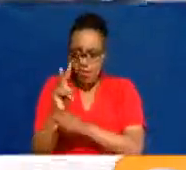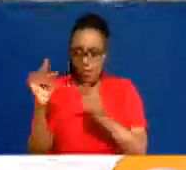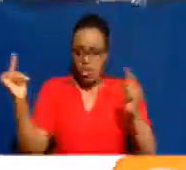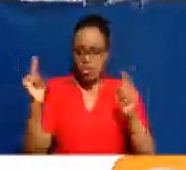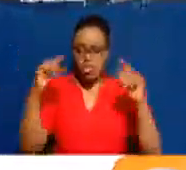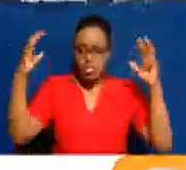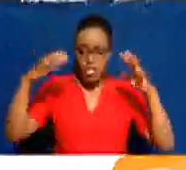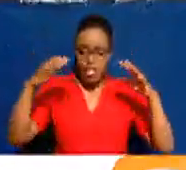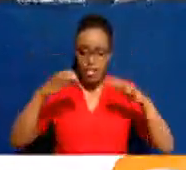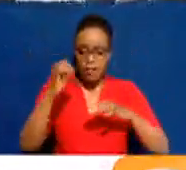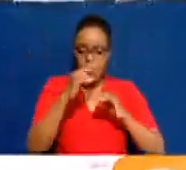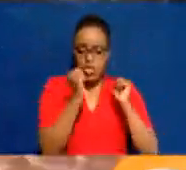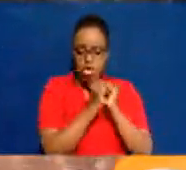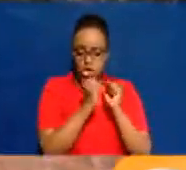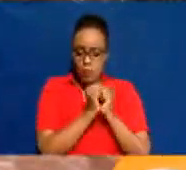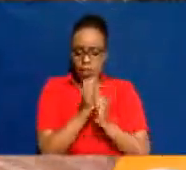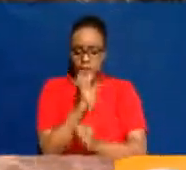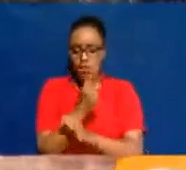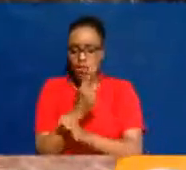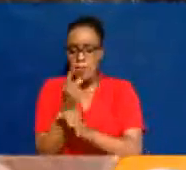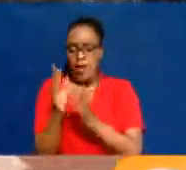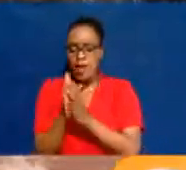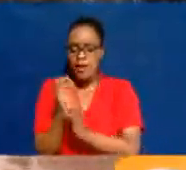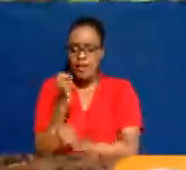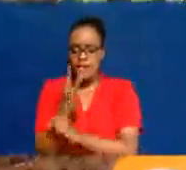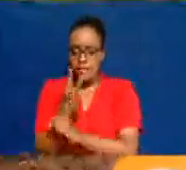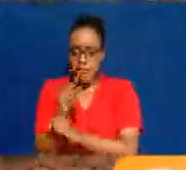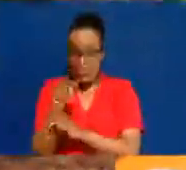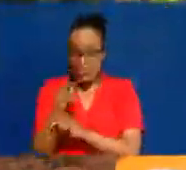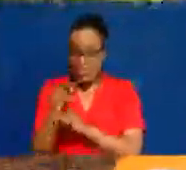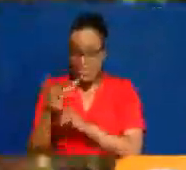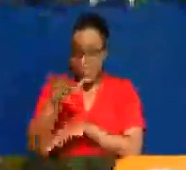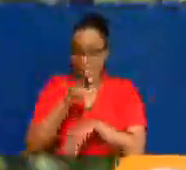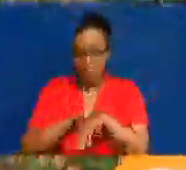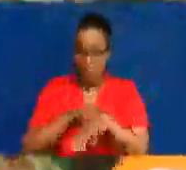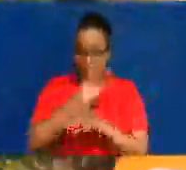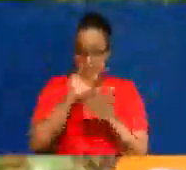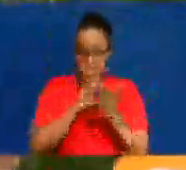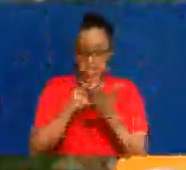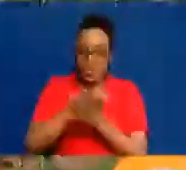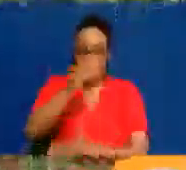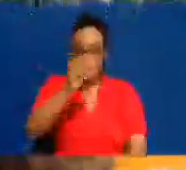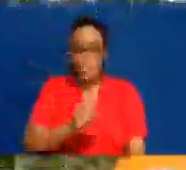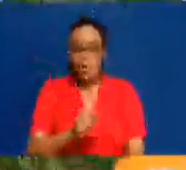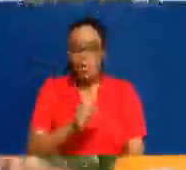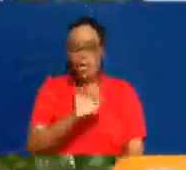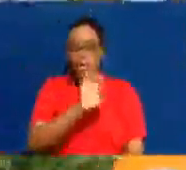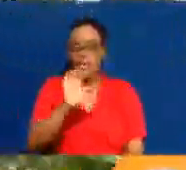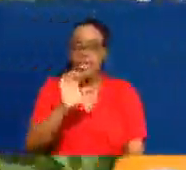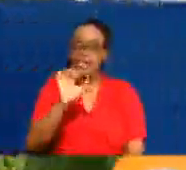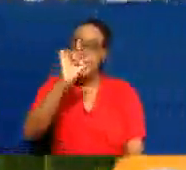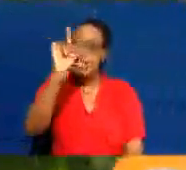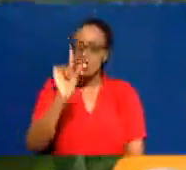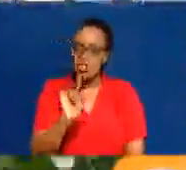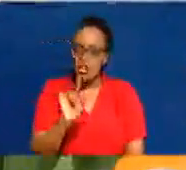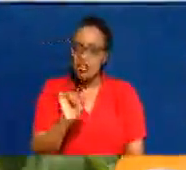season, which falls in October, November and December, is planting season in the central and southeastern regions of the country. The below